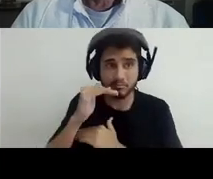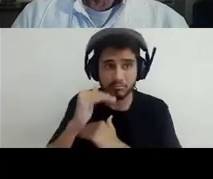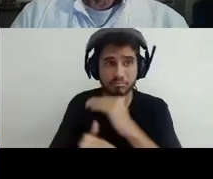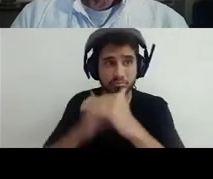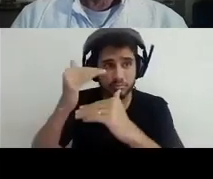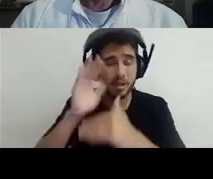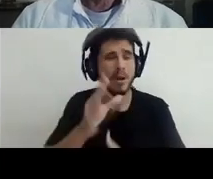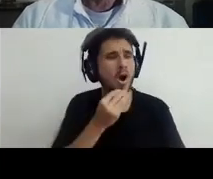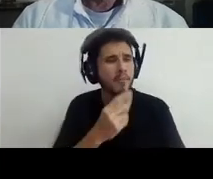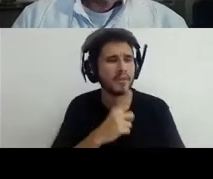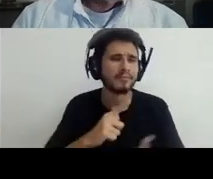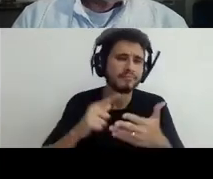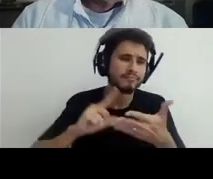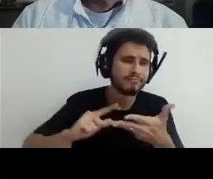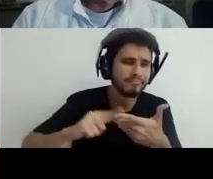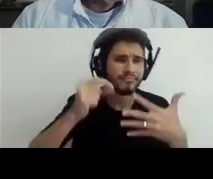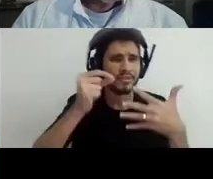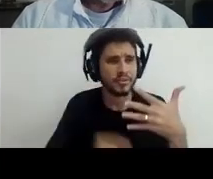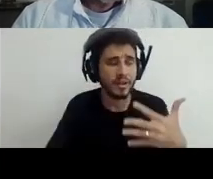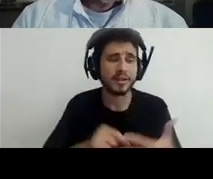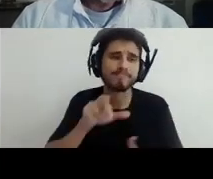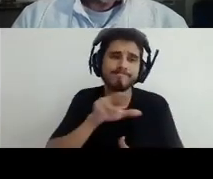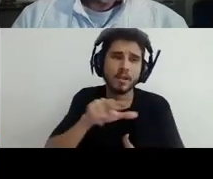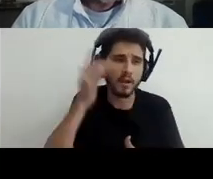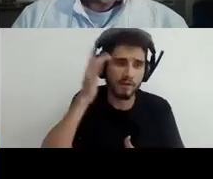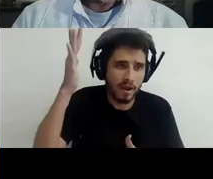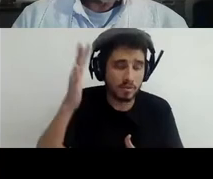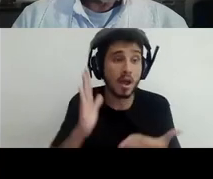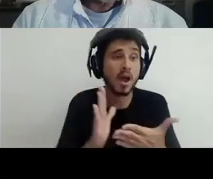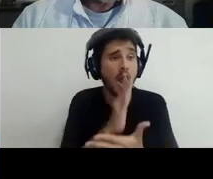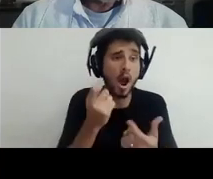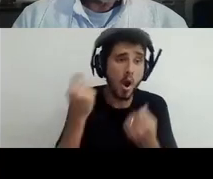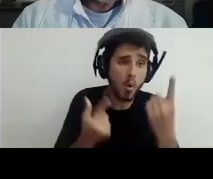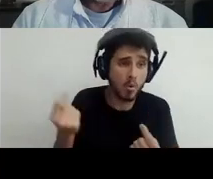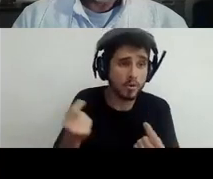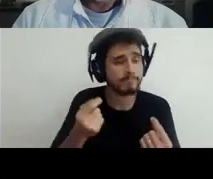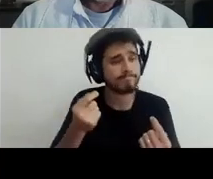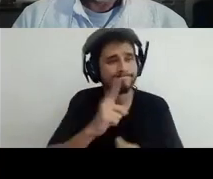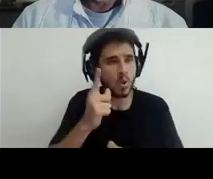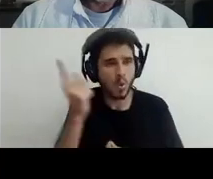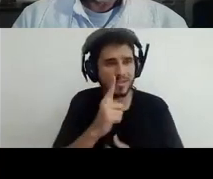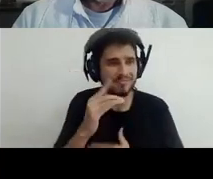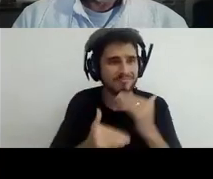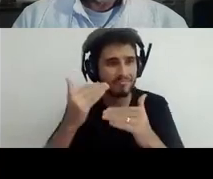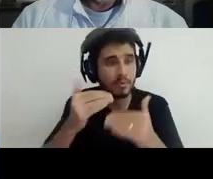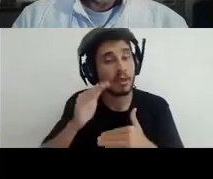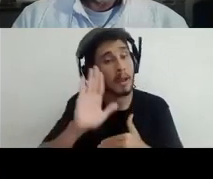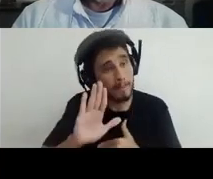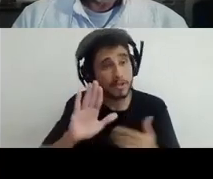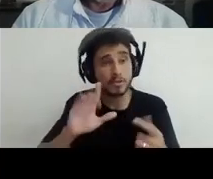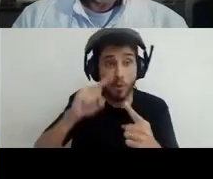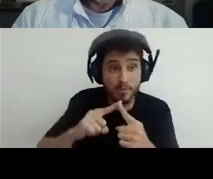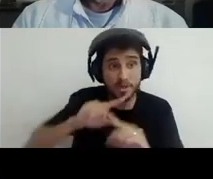also to ensure the well-being of students, give extra support to disadvantaged